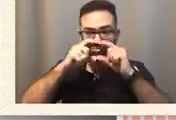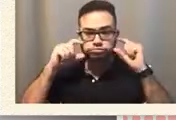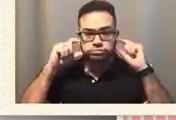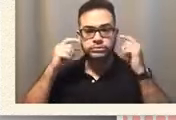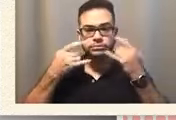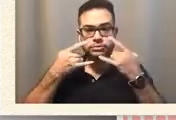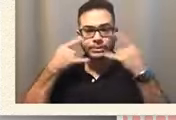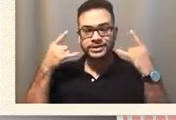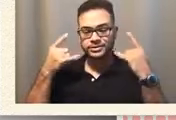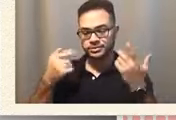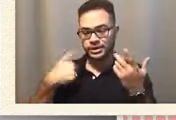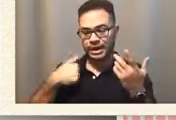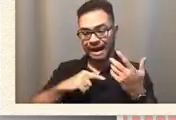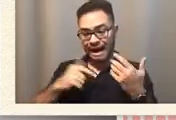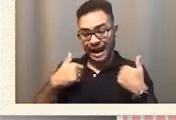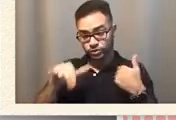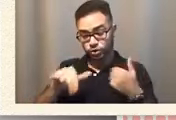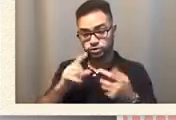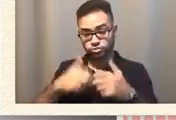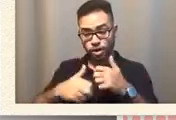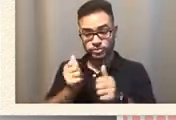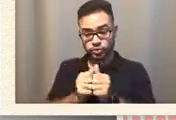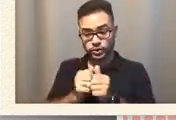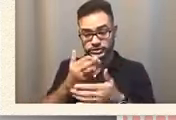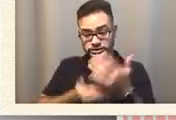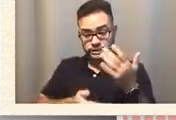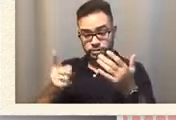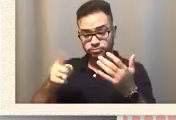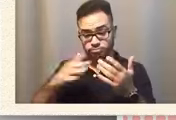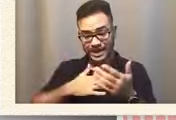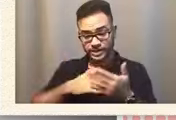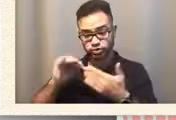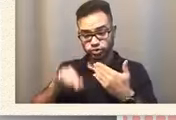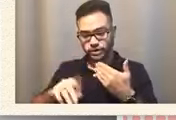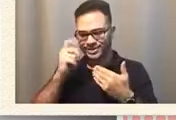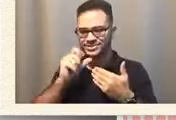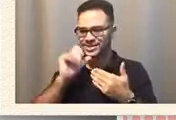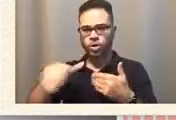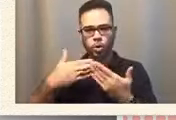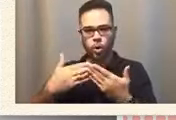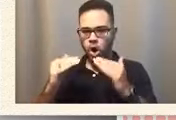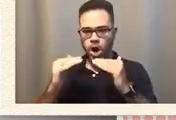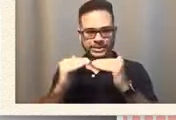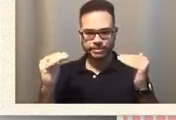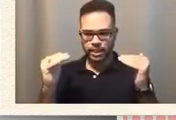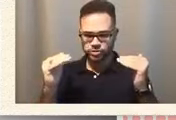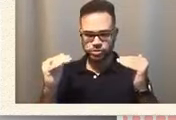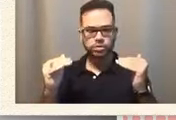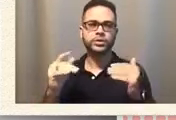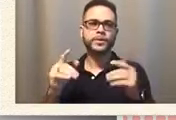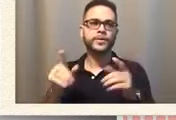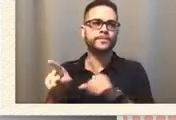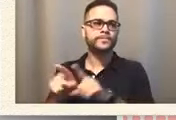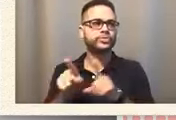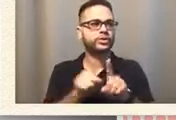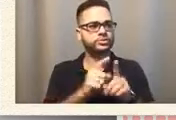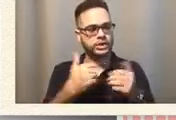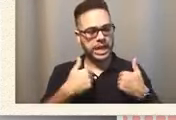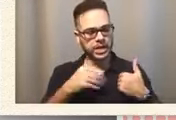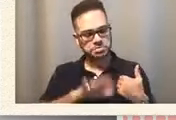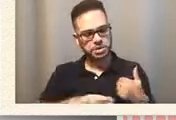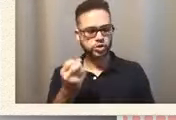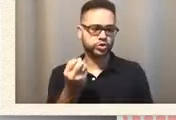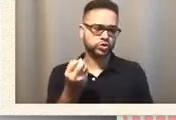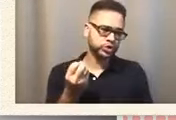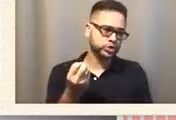some of my students because they're not all on the same level. And then I have about 12 students in one classroom